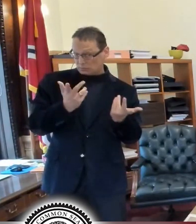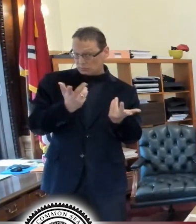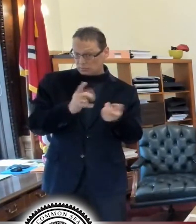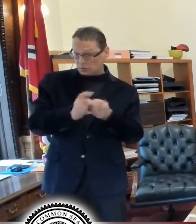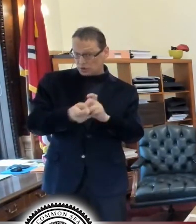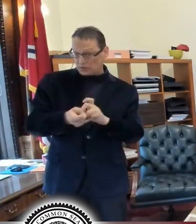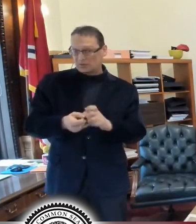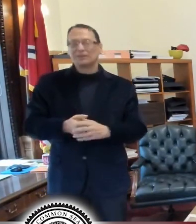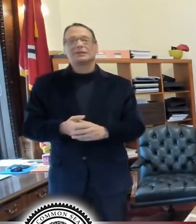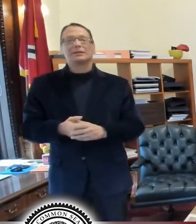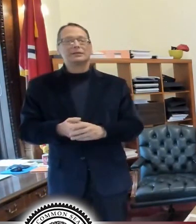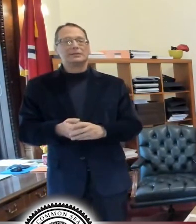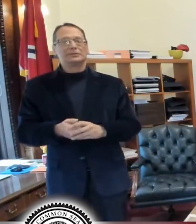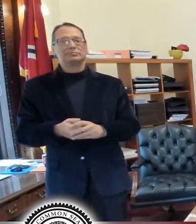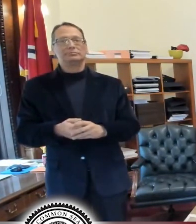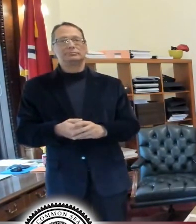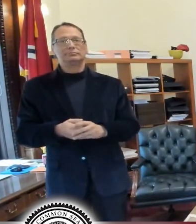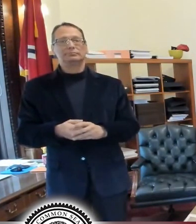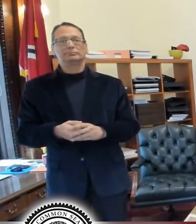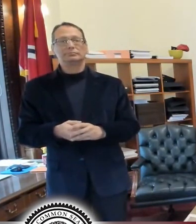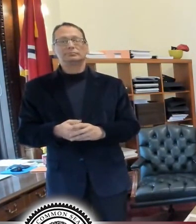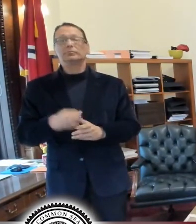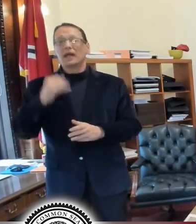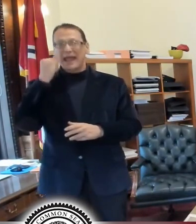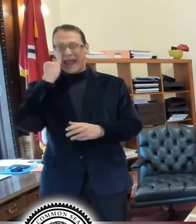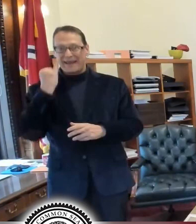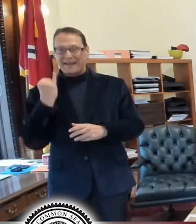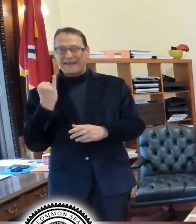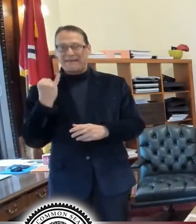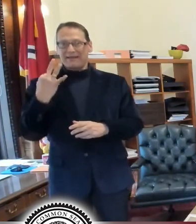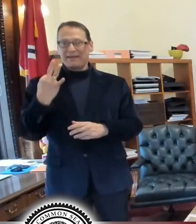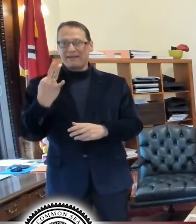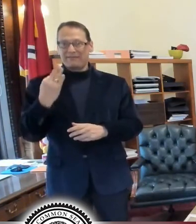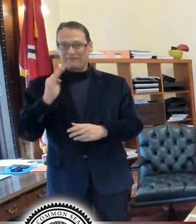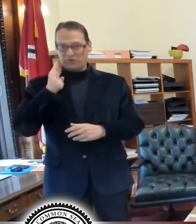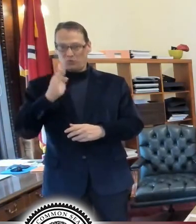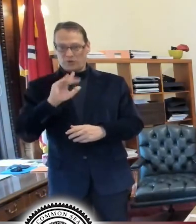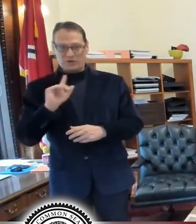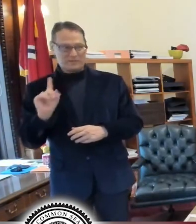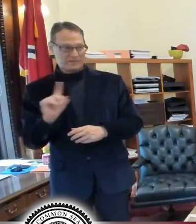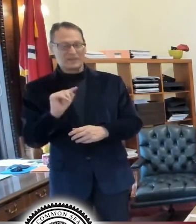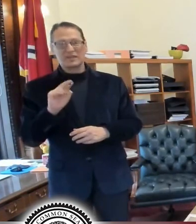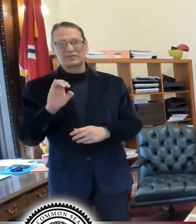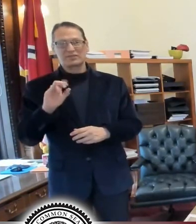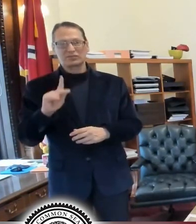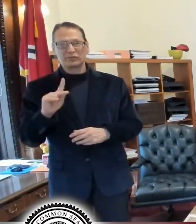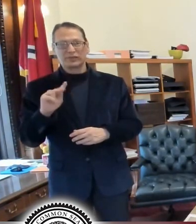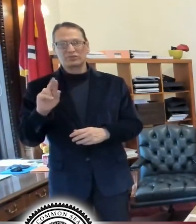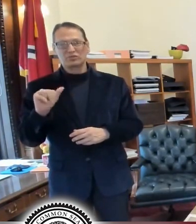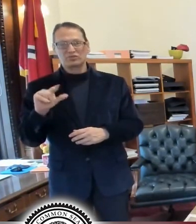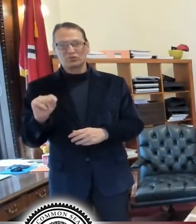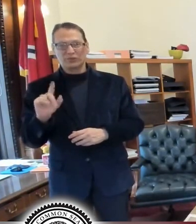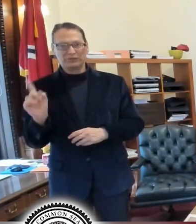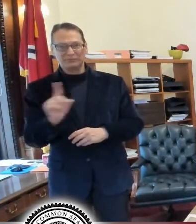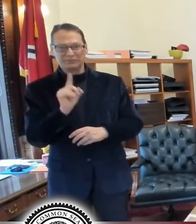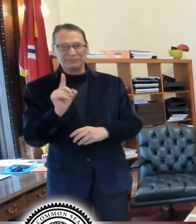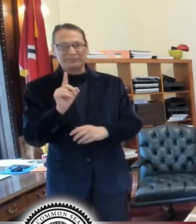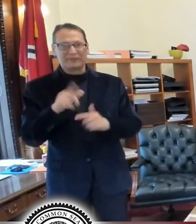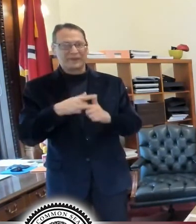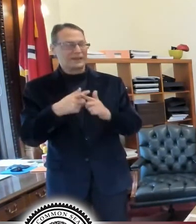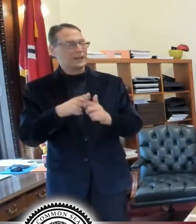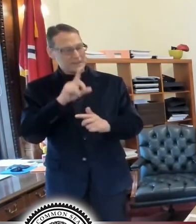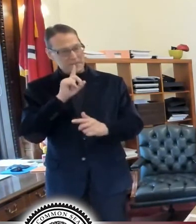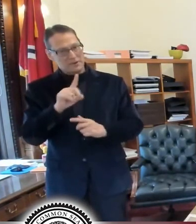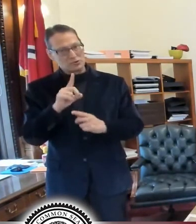We announced that on that if you are going to trick or treat, if you're going to you and the kids are going to trick or treat that you really need to take